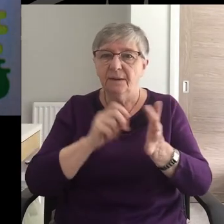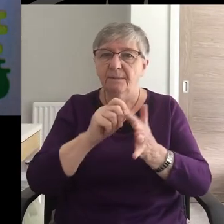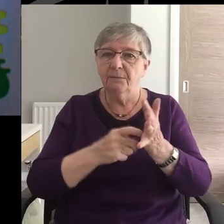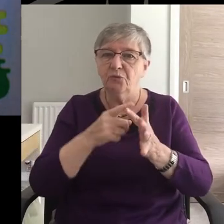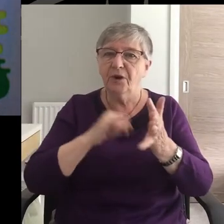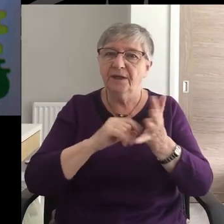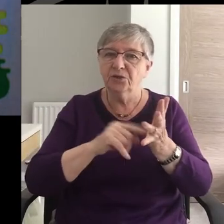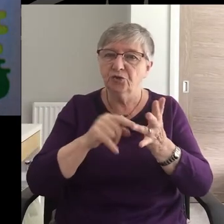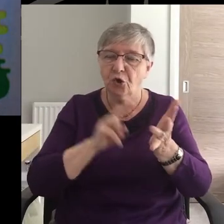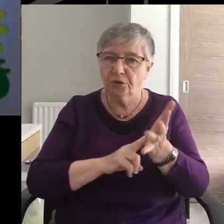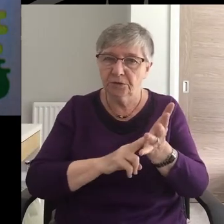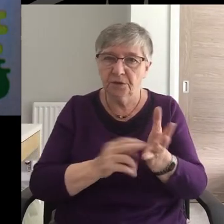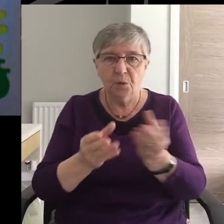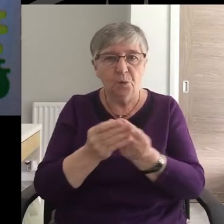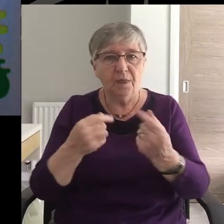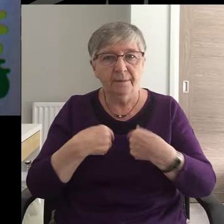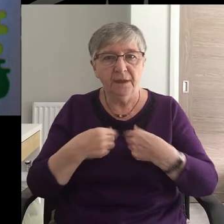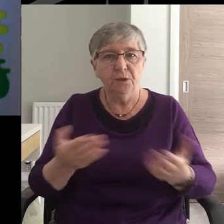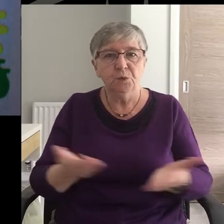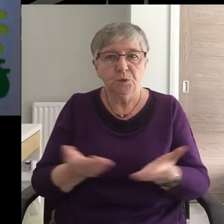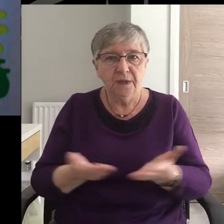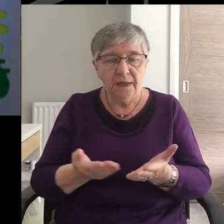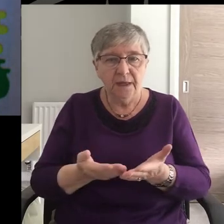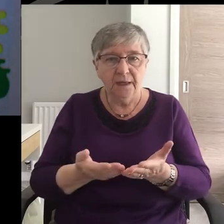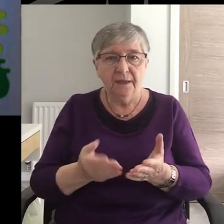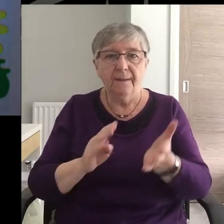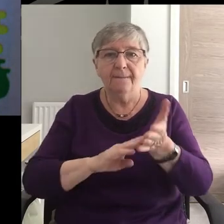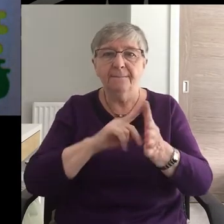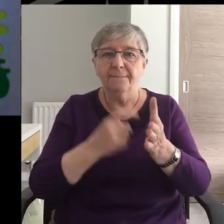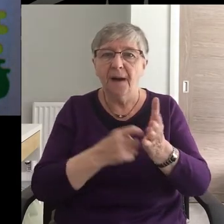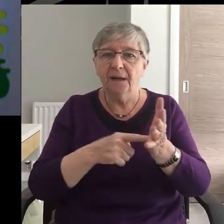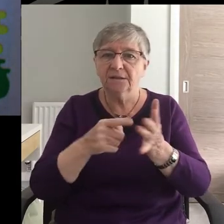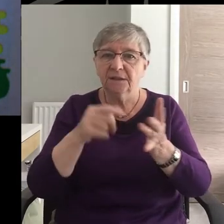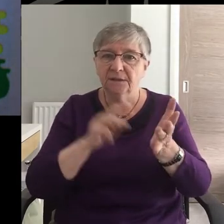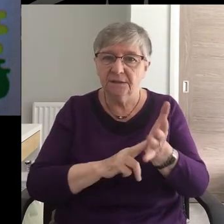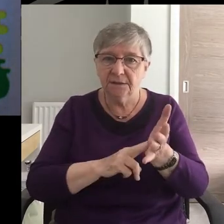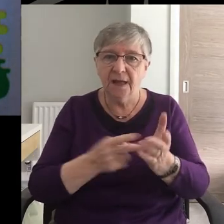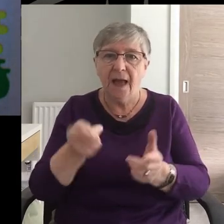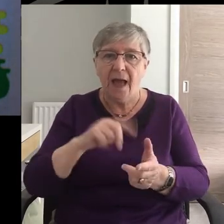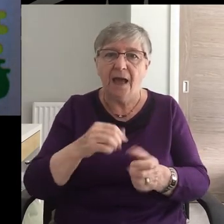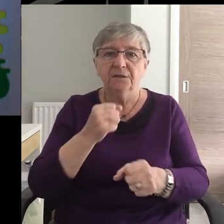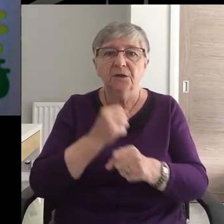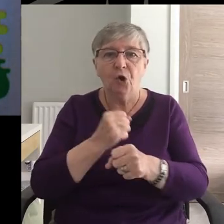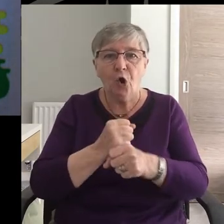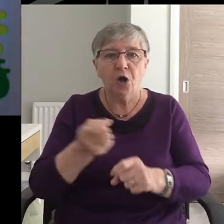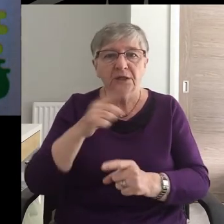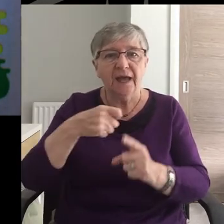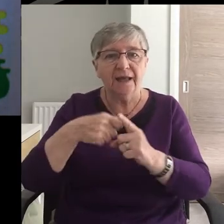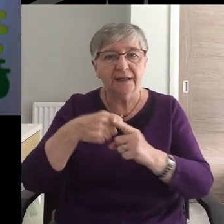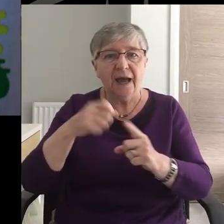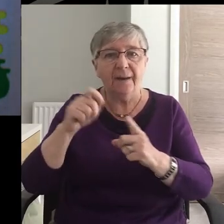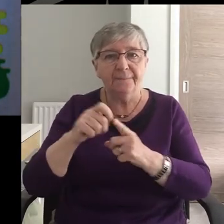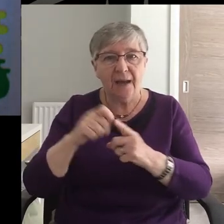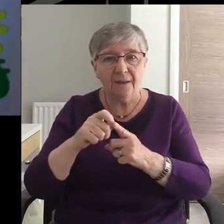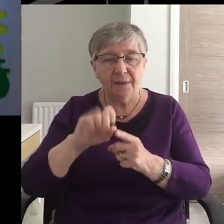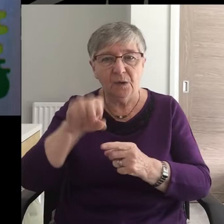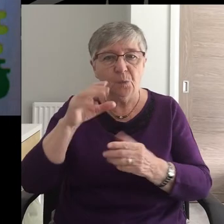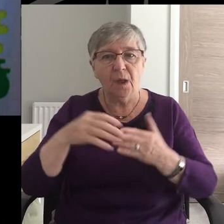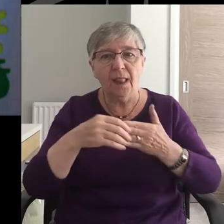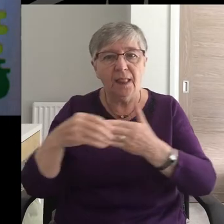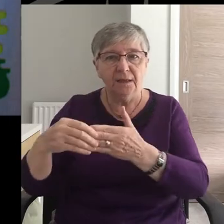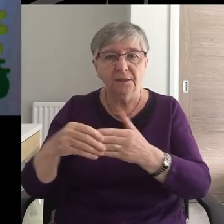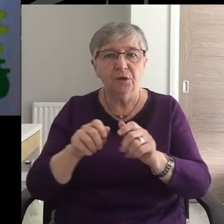joining me in the service today are Martin Russell and Gordon and Karen who will be leading